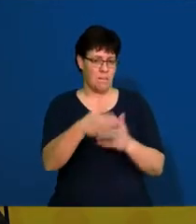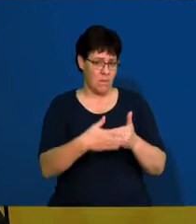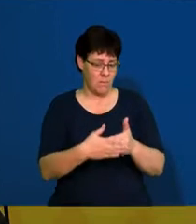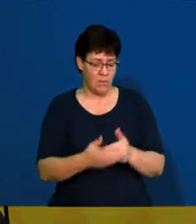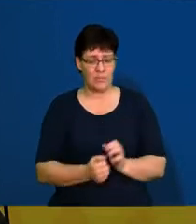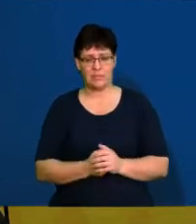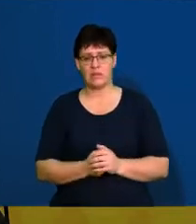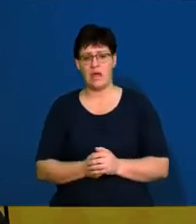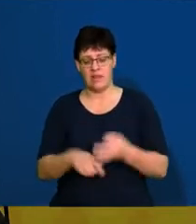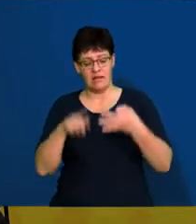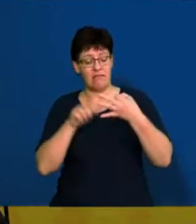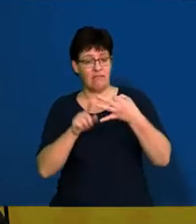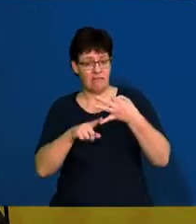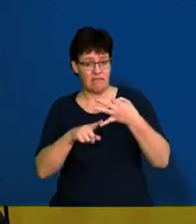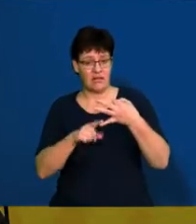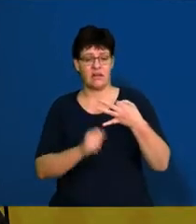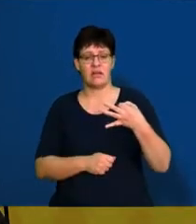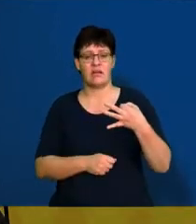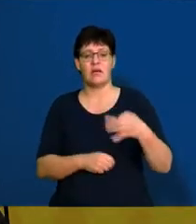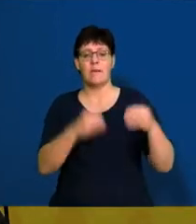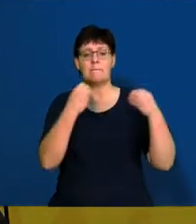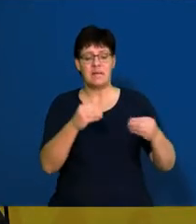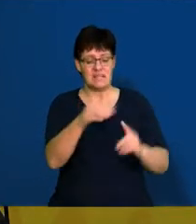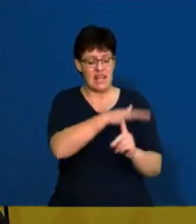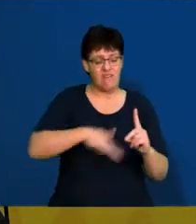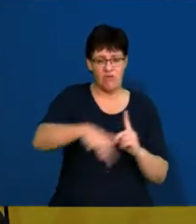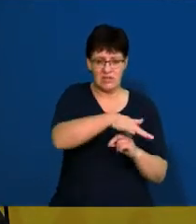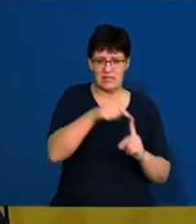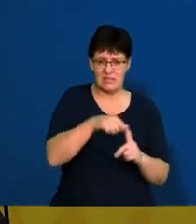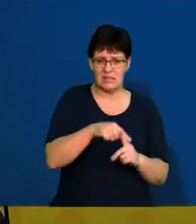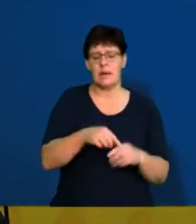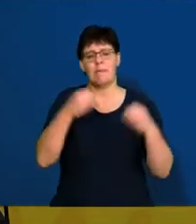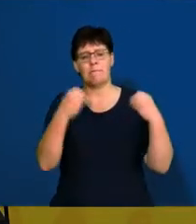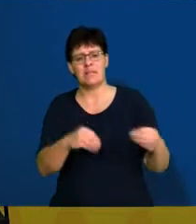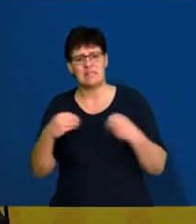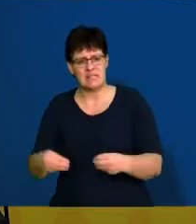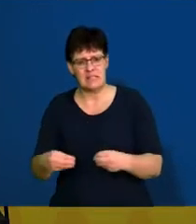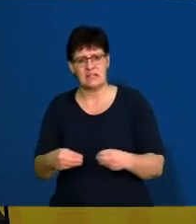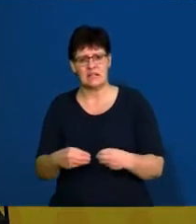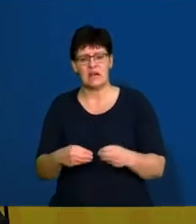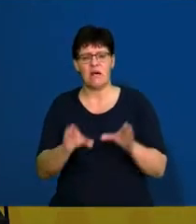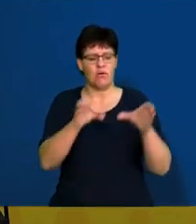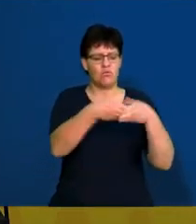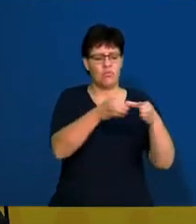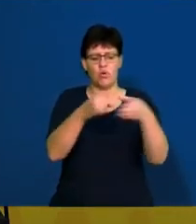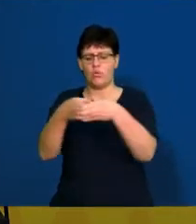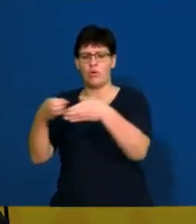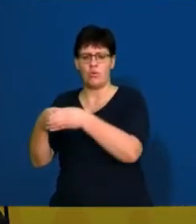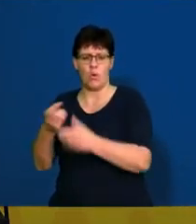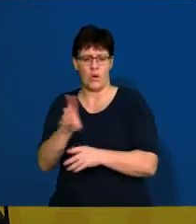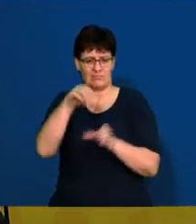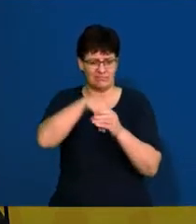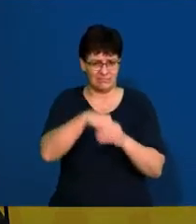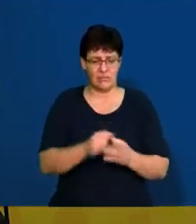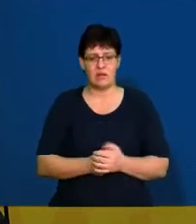And then the final section is the business environments and business sectors. All right. Then we go